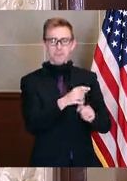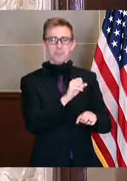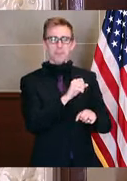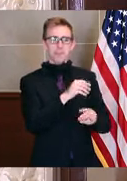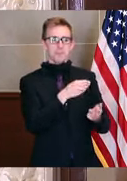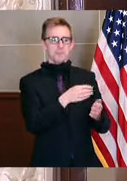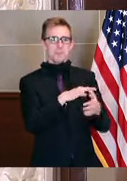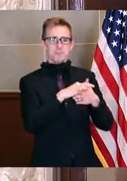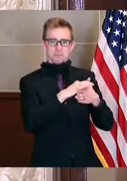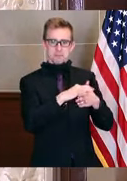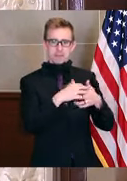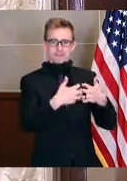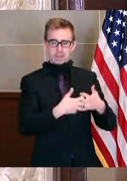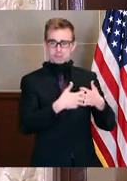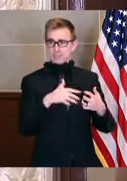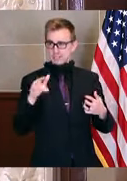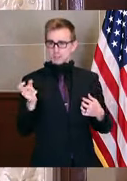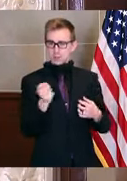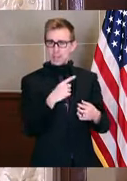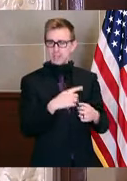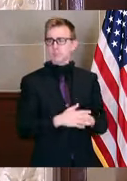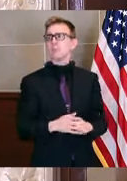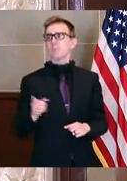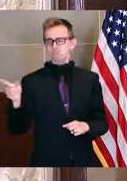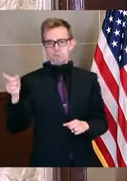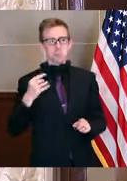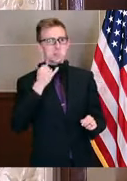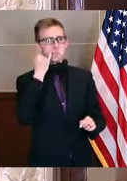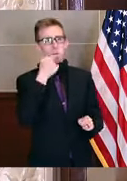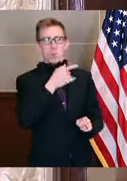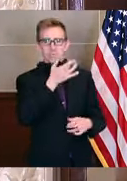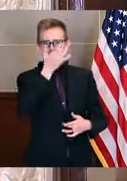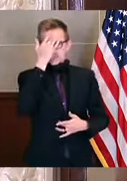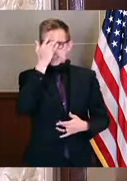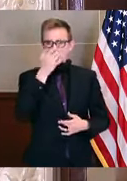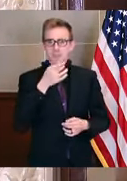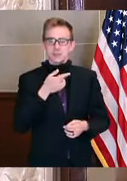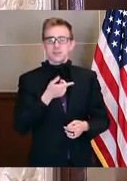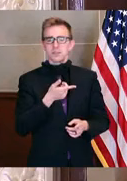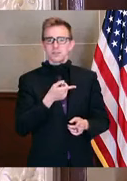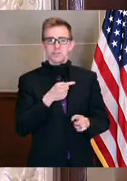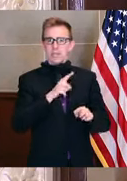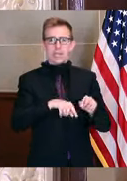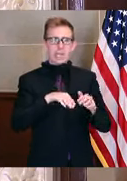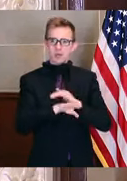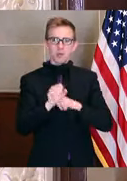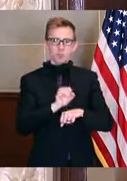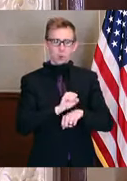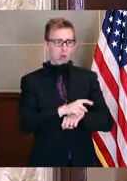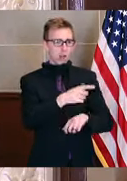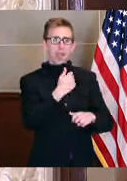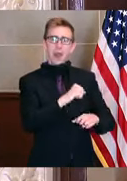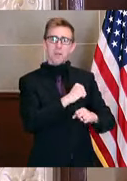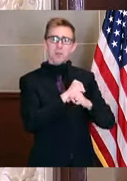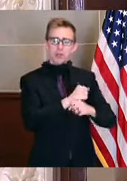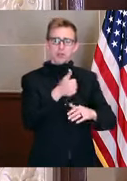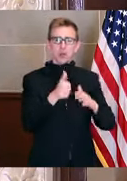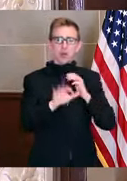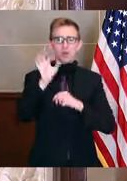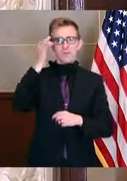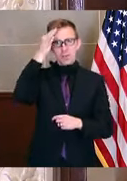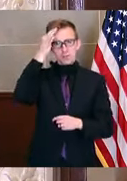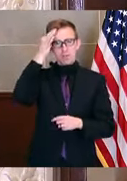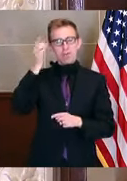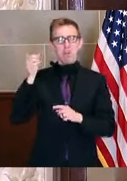processing? Yes. Is that what it was? Yes, if get sick or ill, are they allowed any special protections under the Federal Government